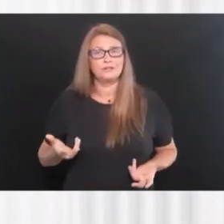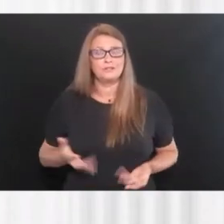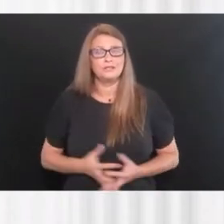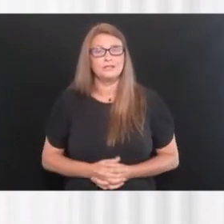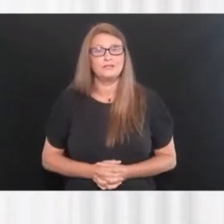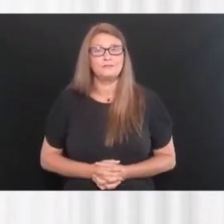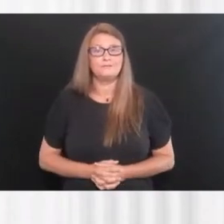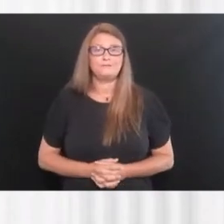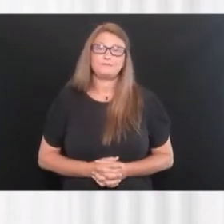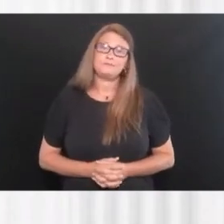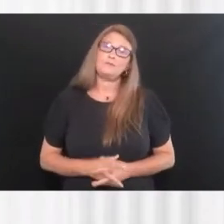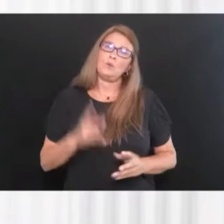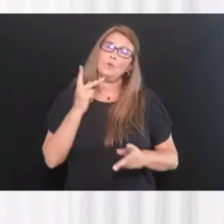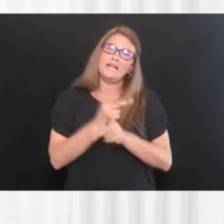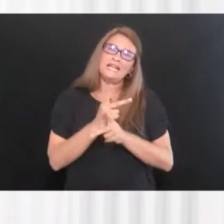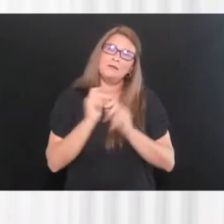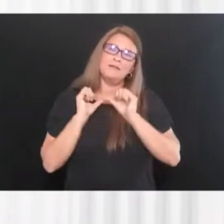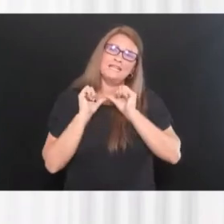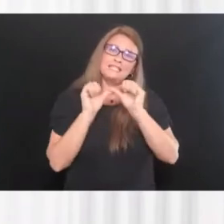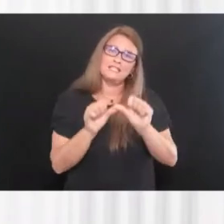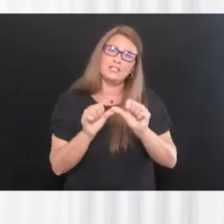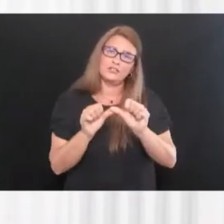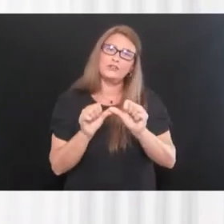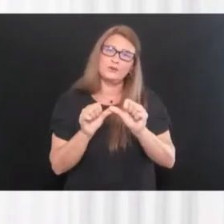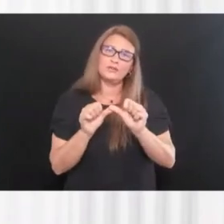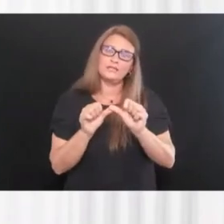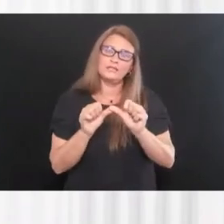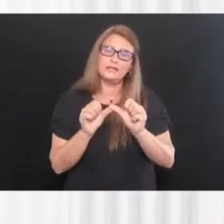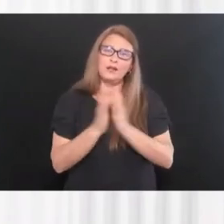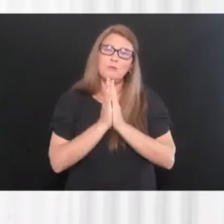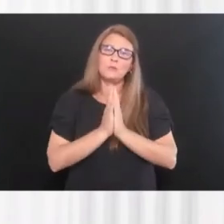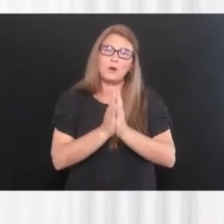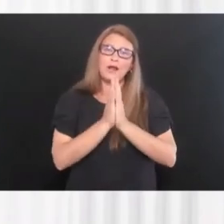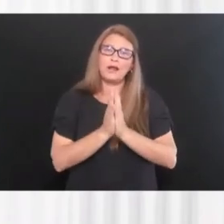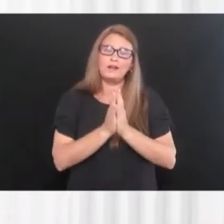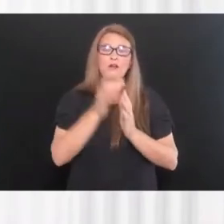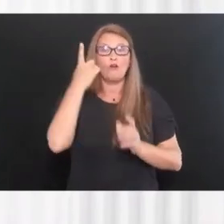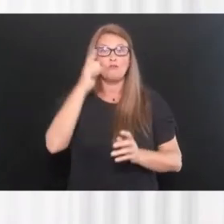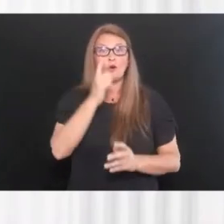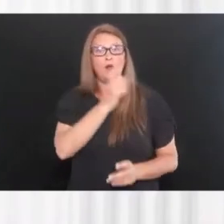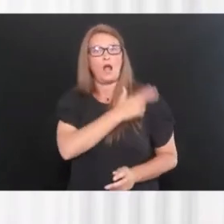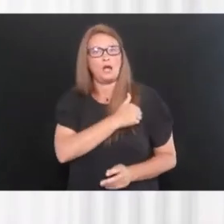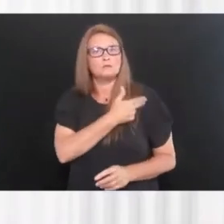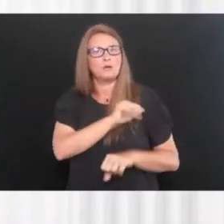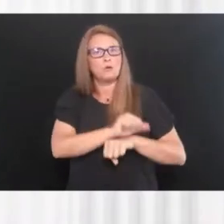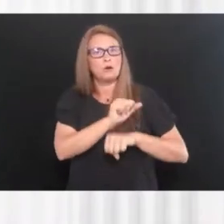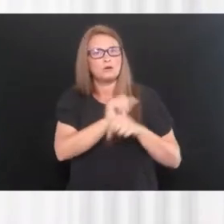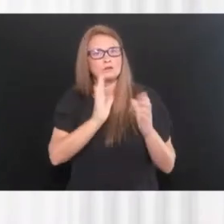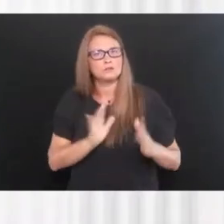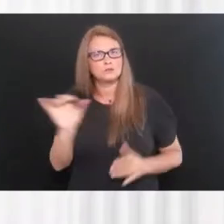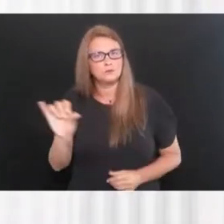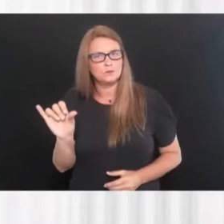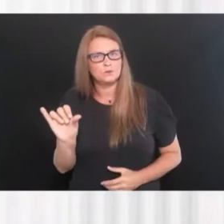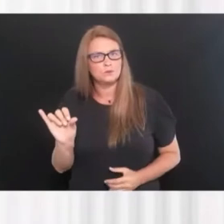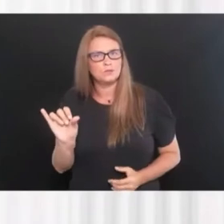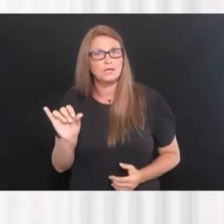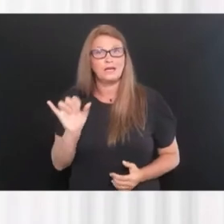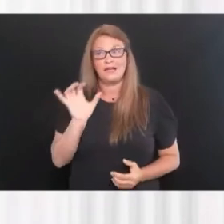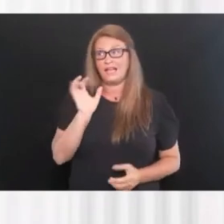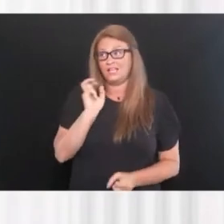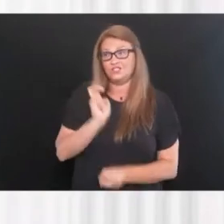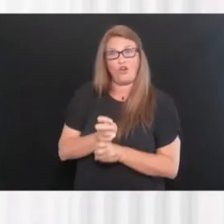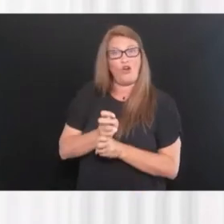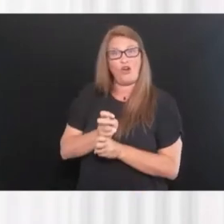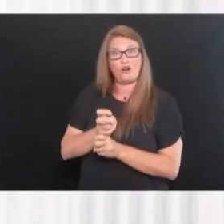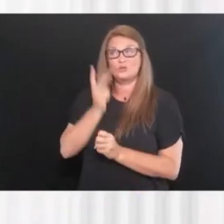again, keep everybody in thoughts and prayers and please keep, keep your healthcare workers, uh, in your thoughts and prayers because, uh, it is, it is rough to